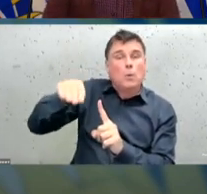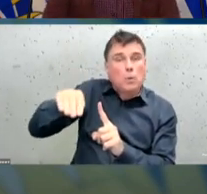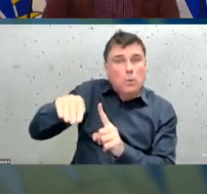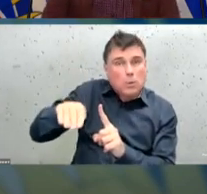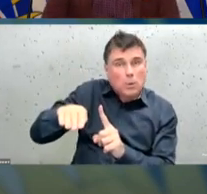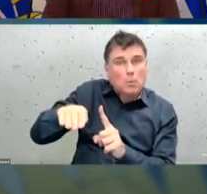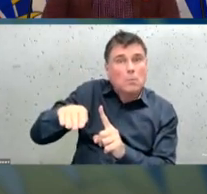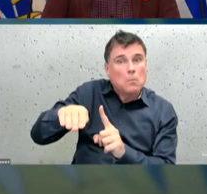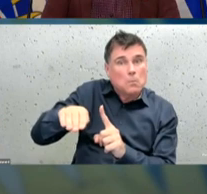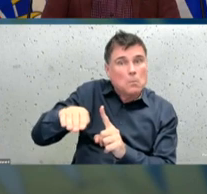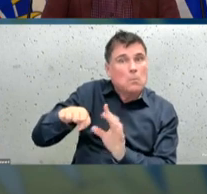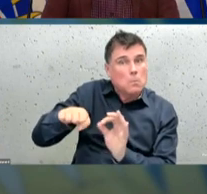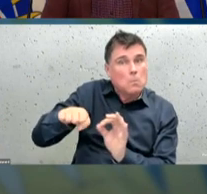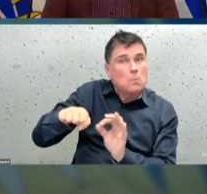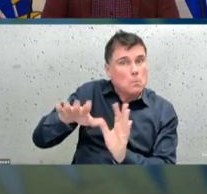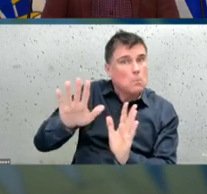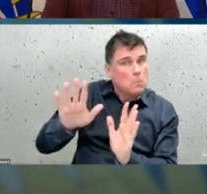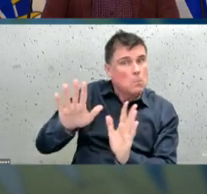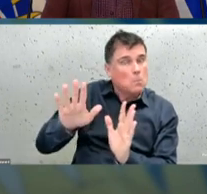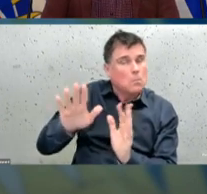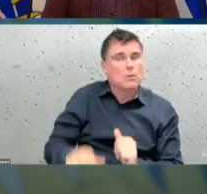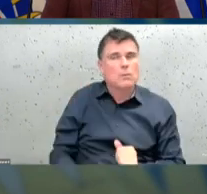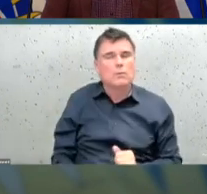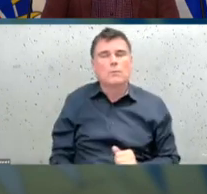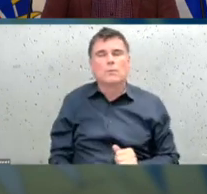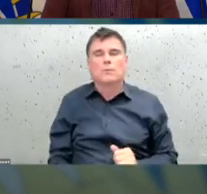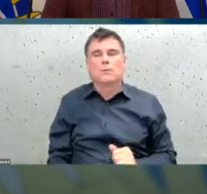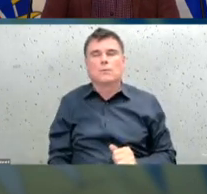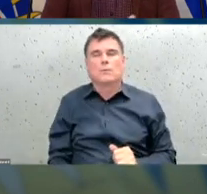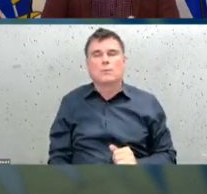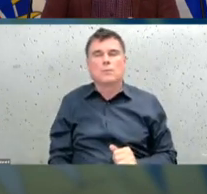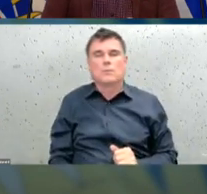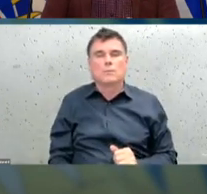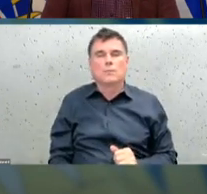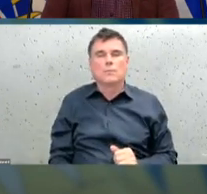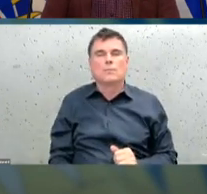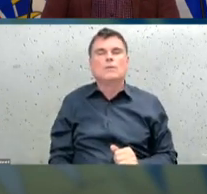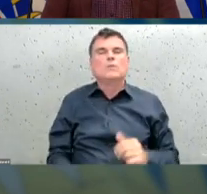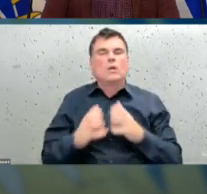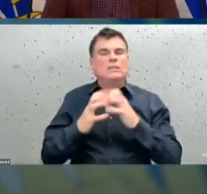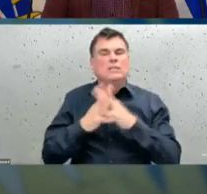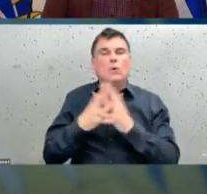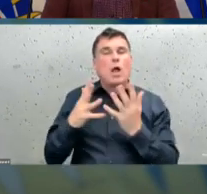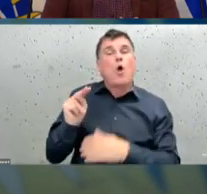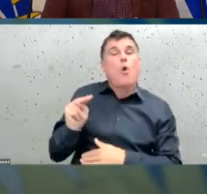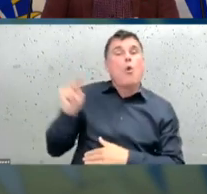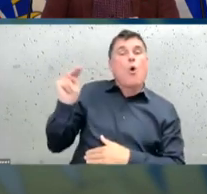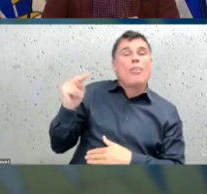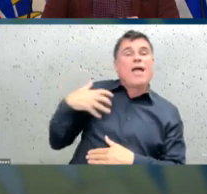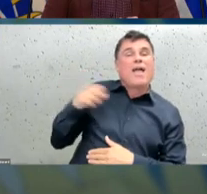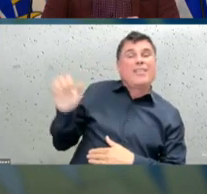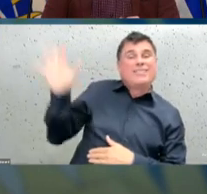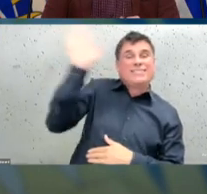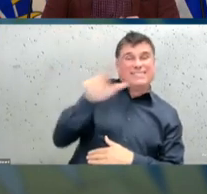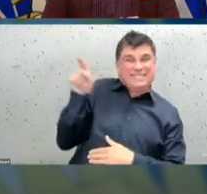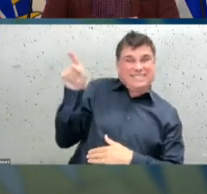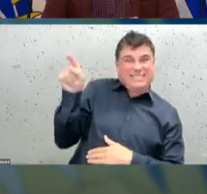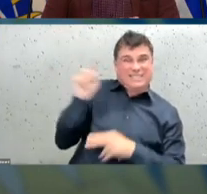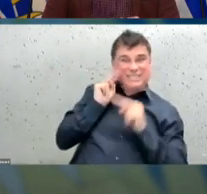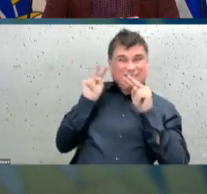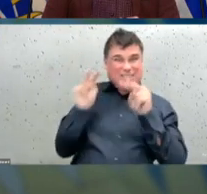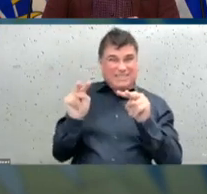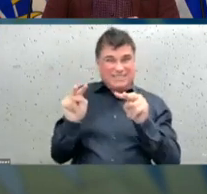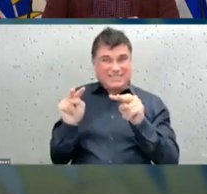putting in of new measures, particularly in northern health. What is concerning on this is the persistently high,